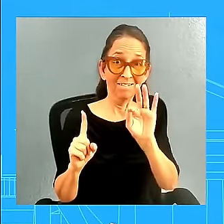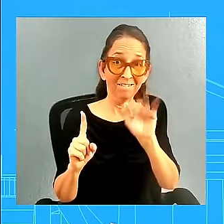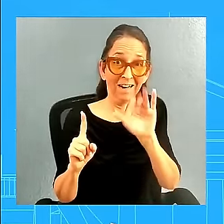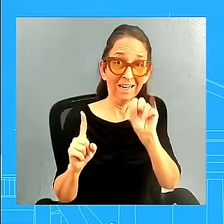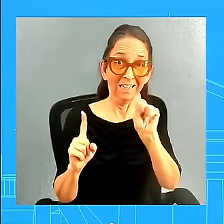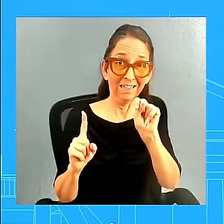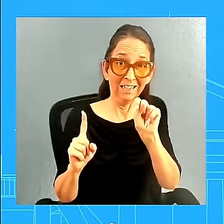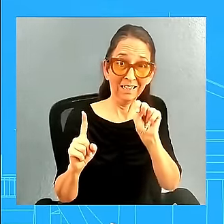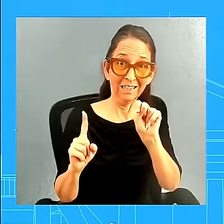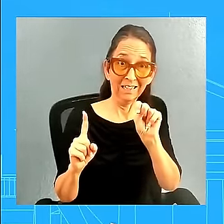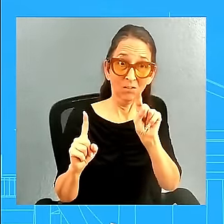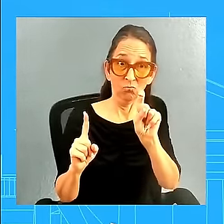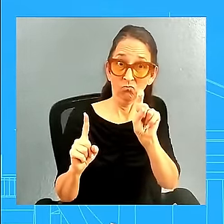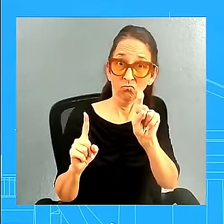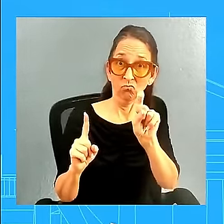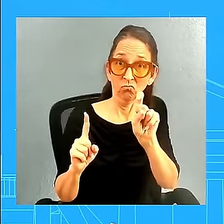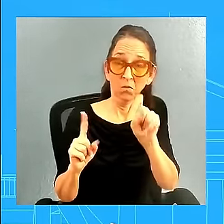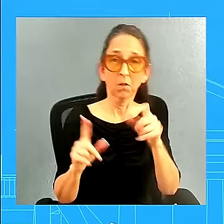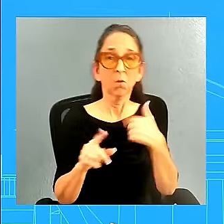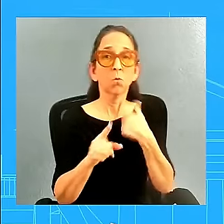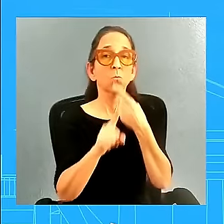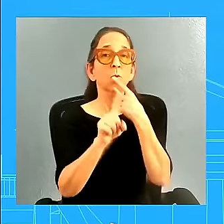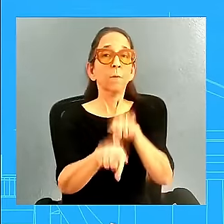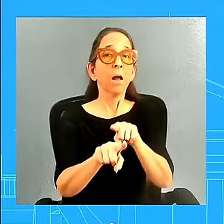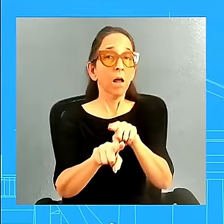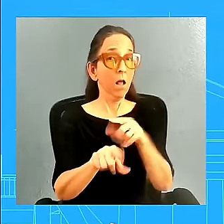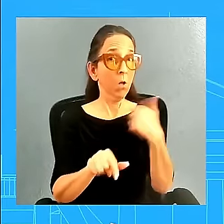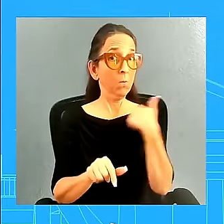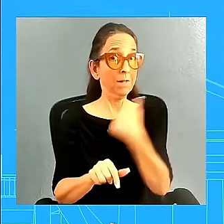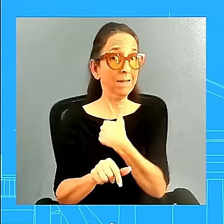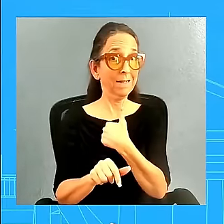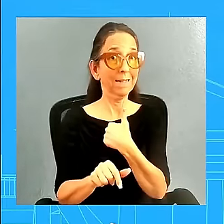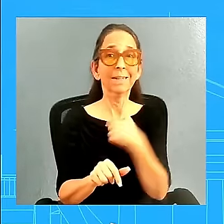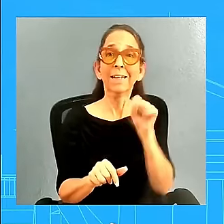on day one. We cannot ignore that. We cannot.